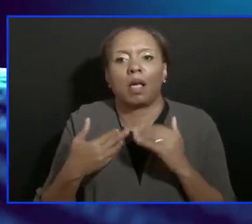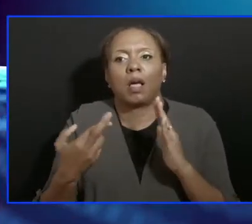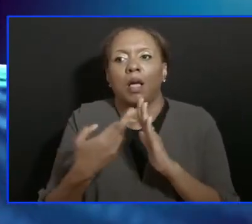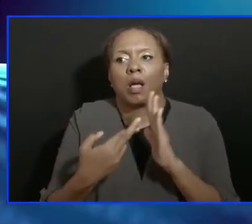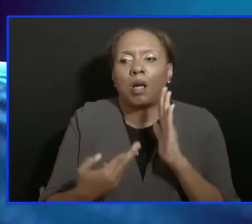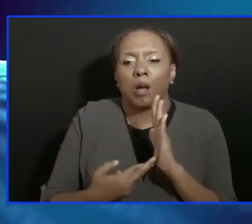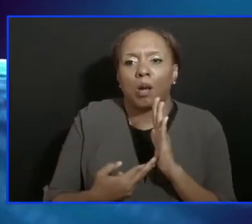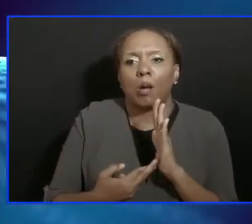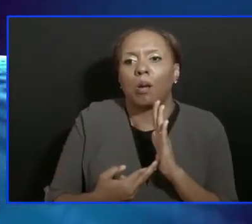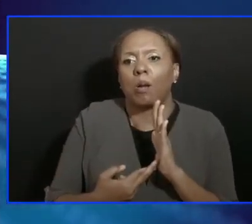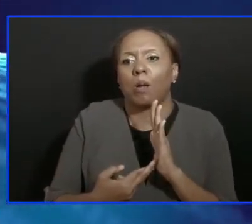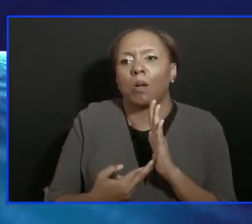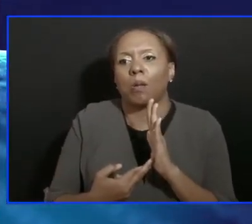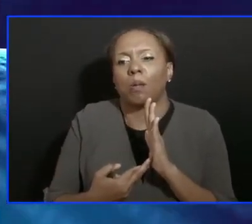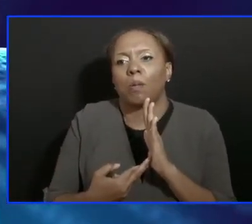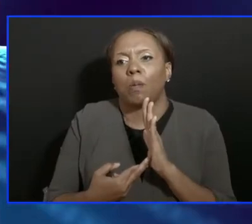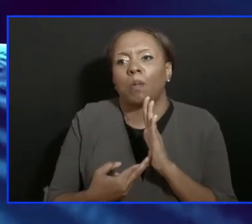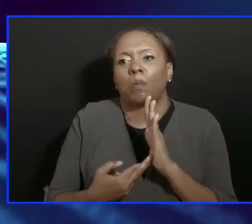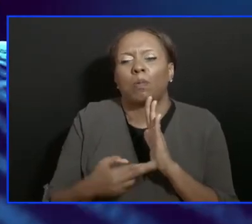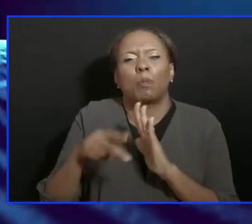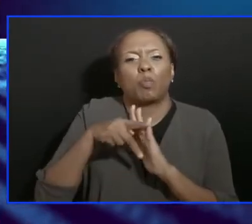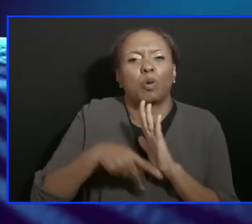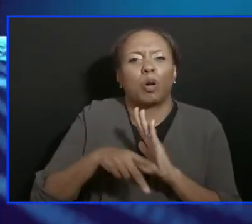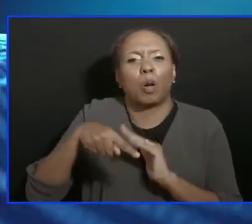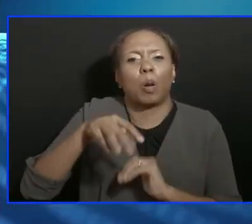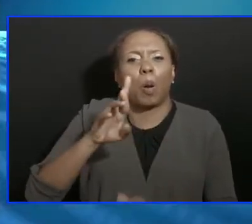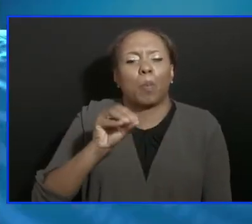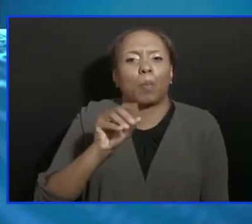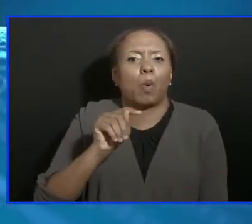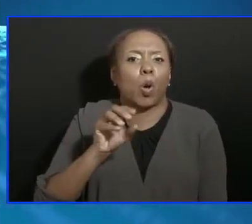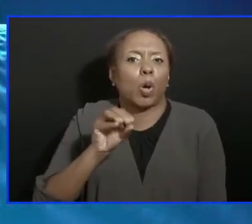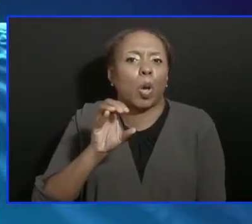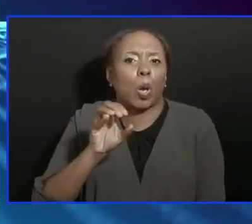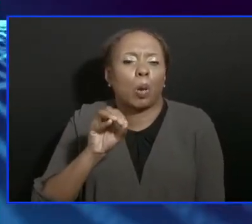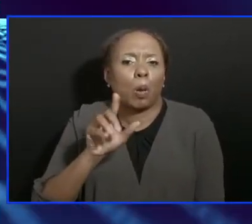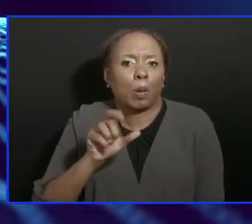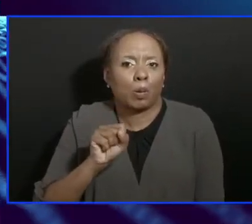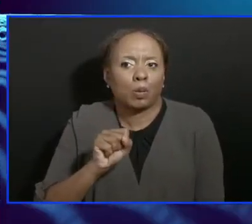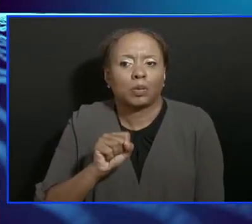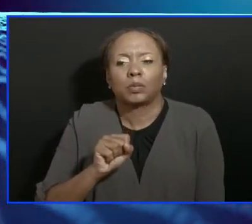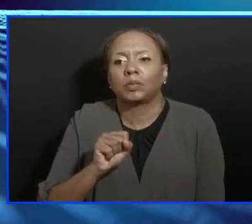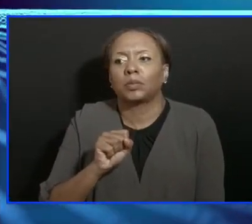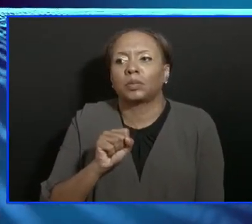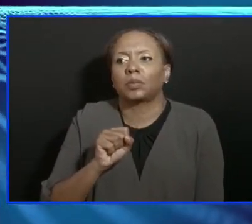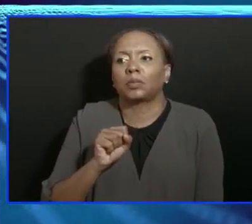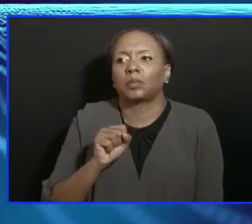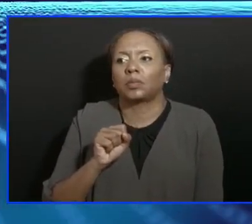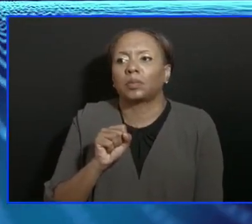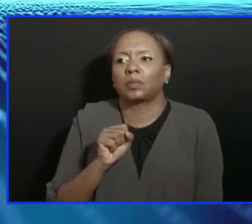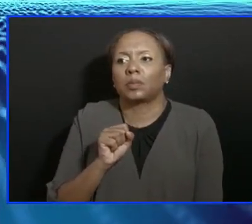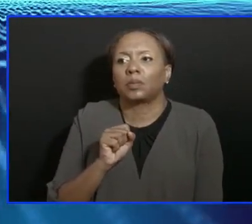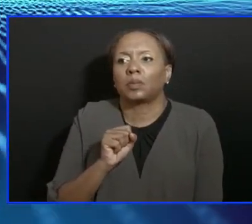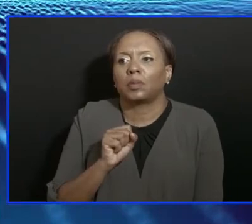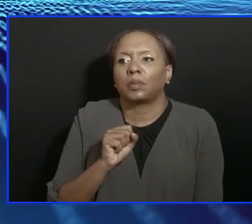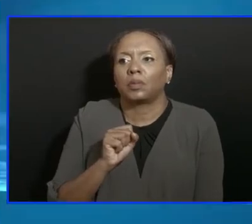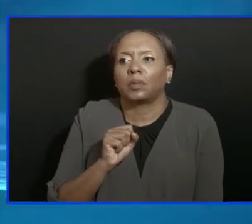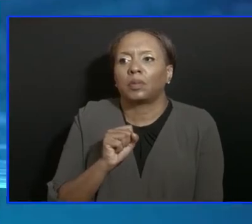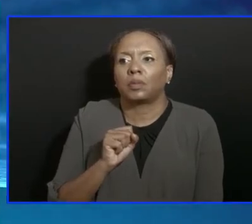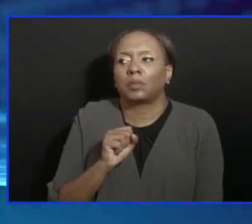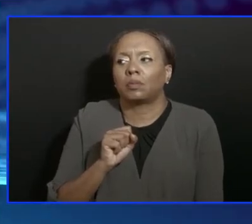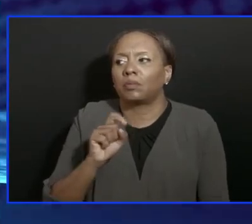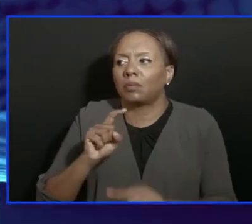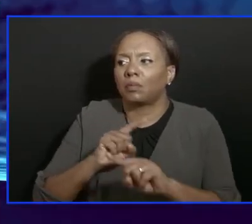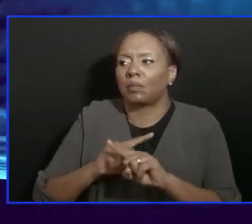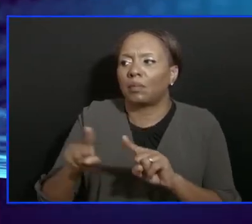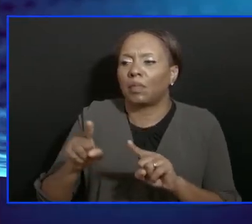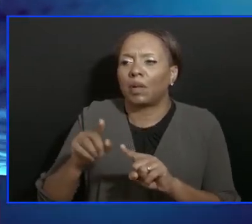modeling done to determine, based on our current trajectory, we could expect to reach the peak of this surge in cases. And